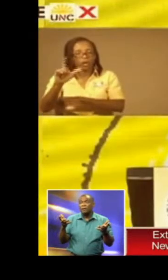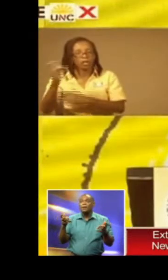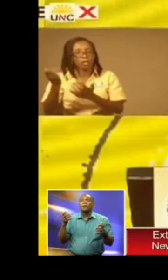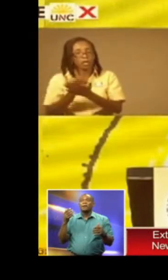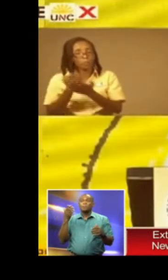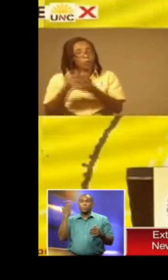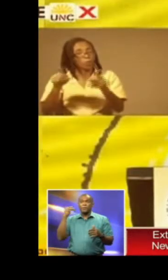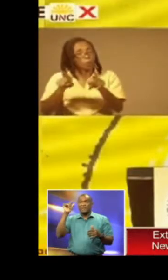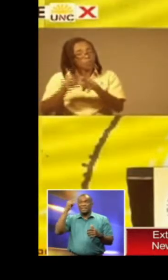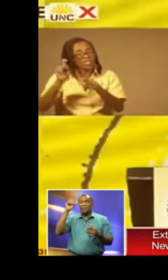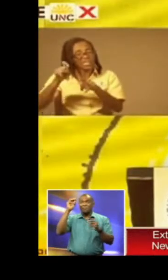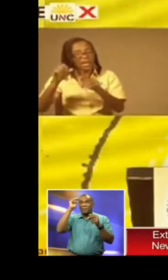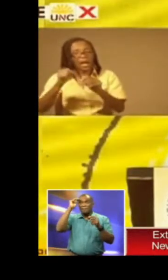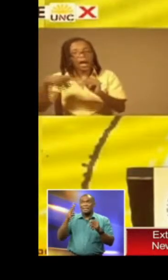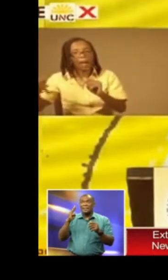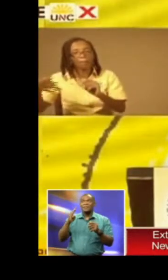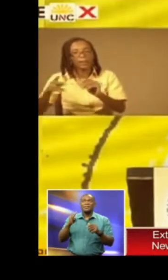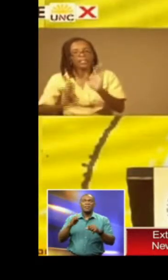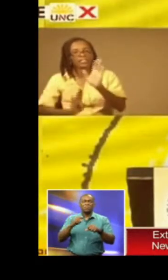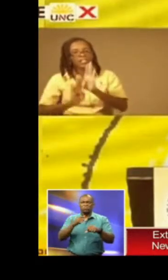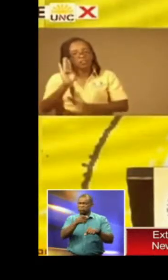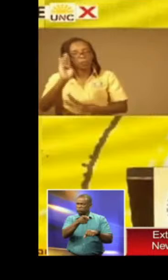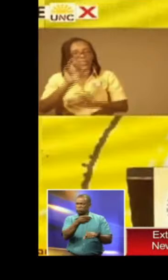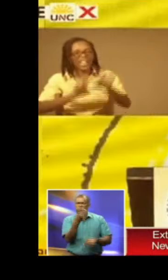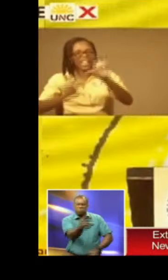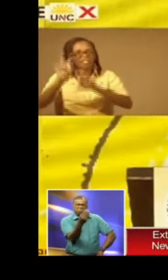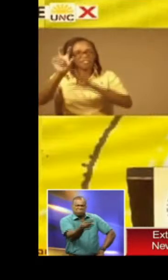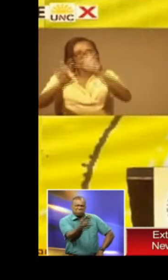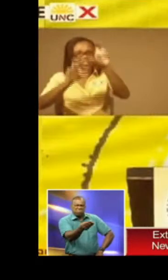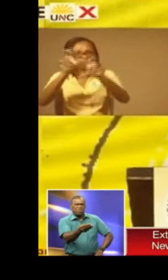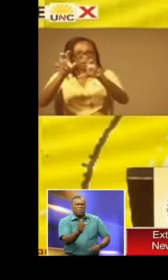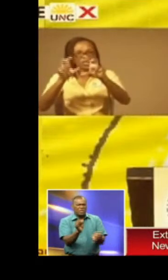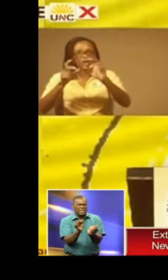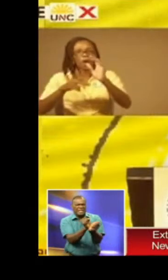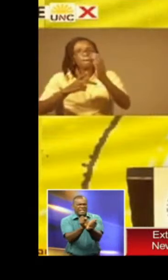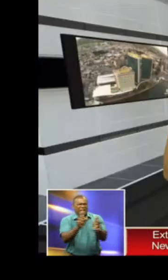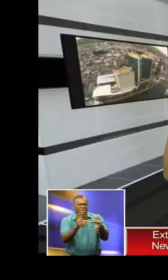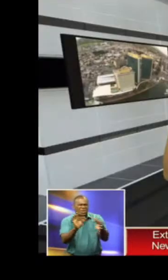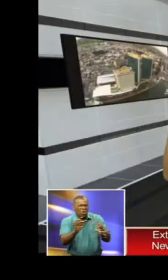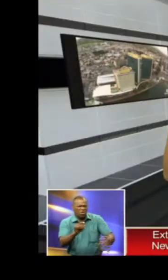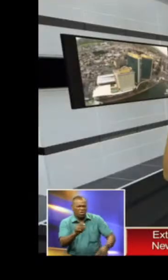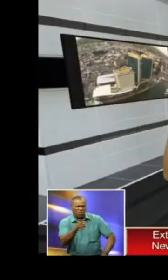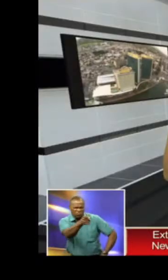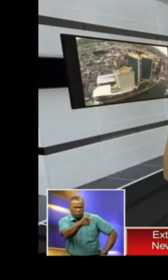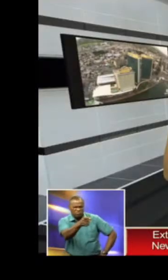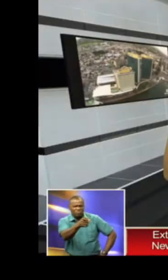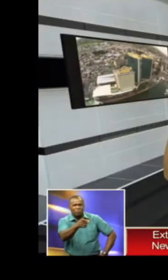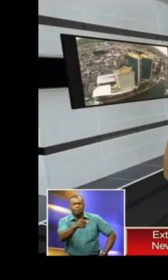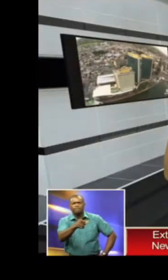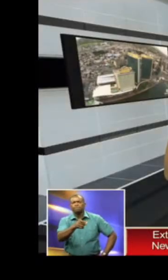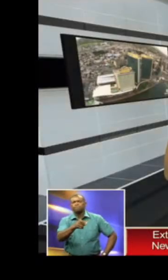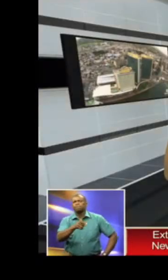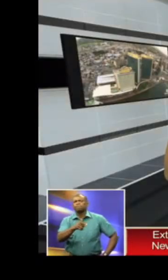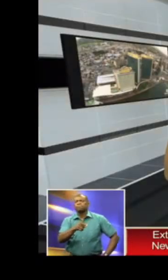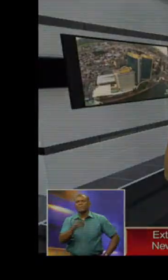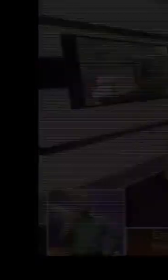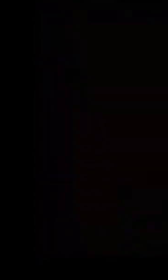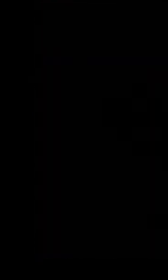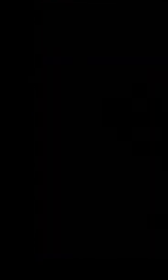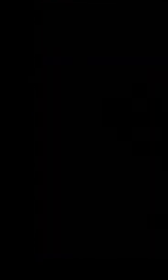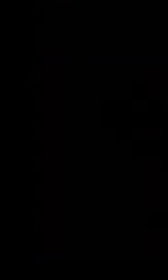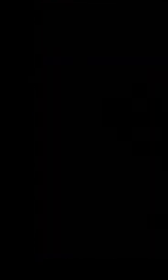government minister calls out the UNC leader for slavery remark. That story and more after the break, so stay with us.